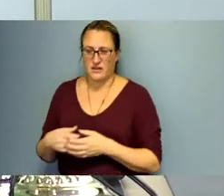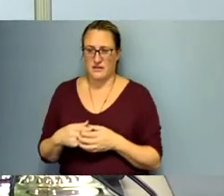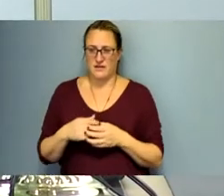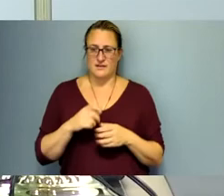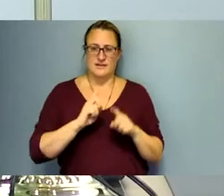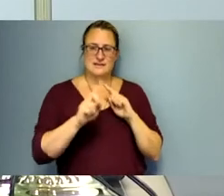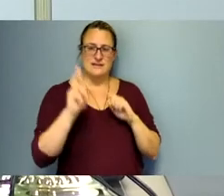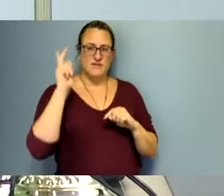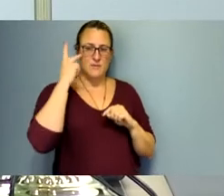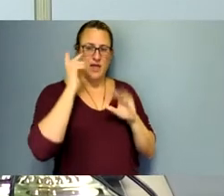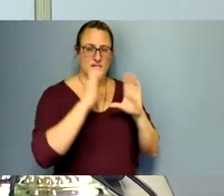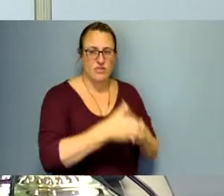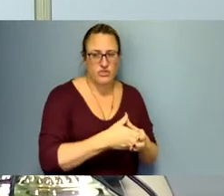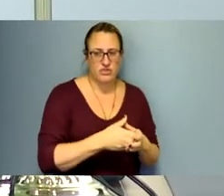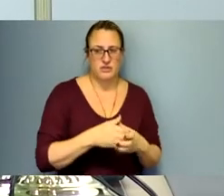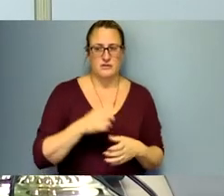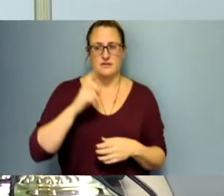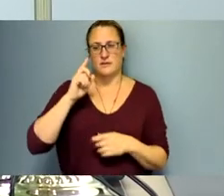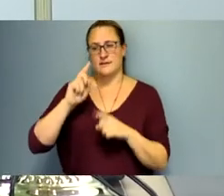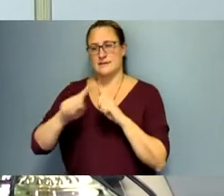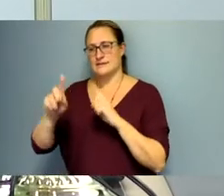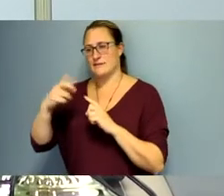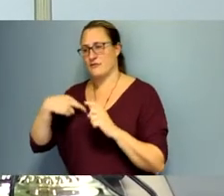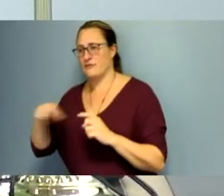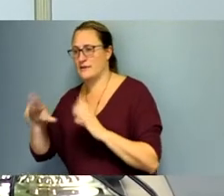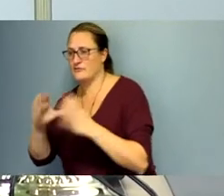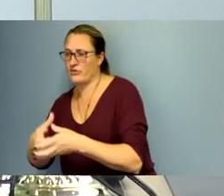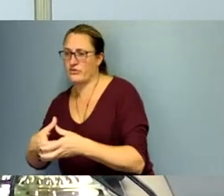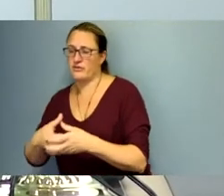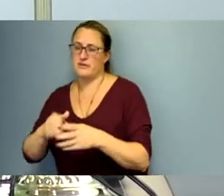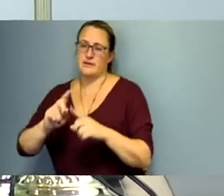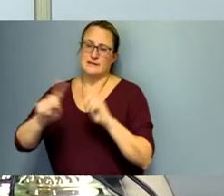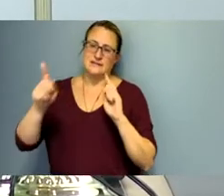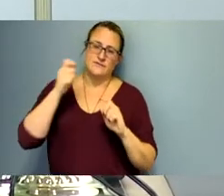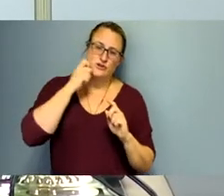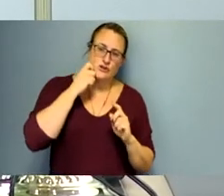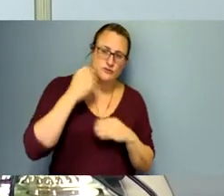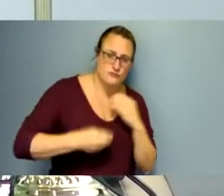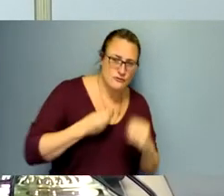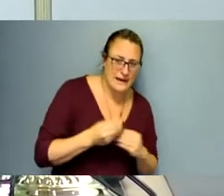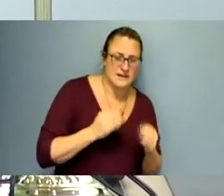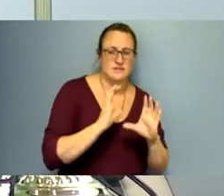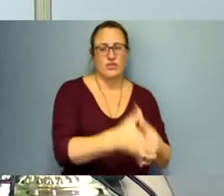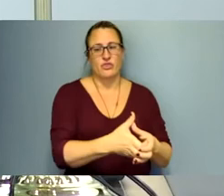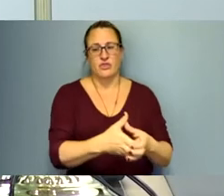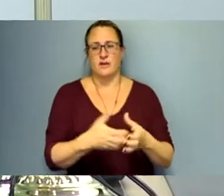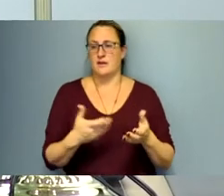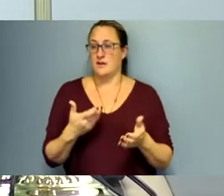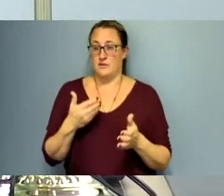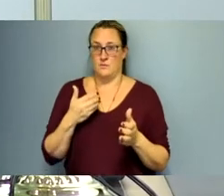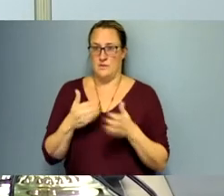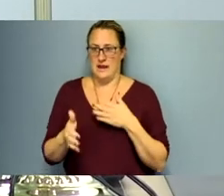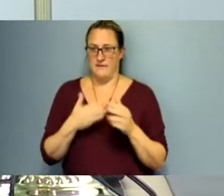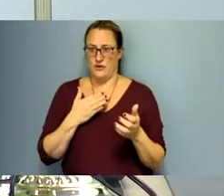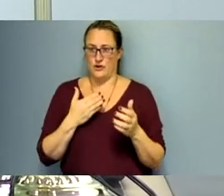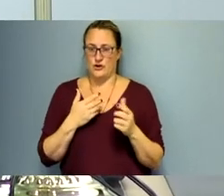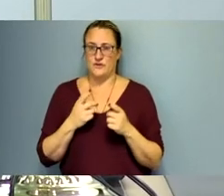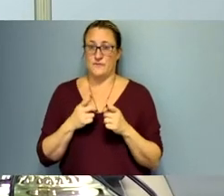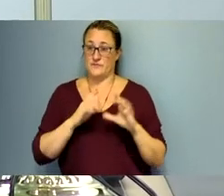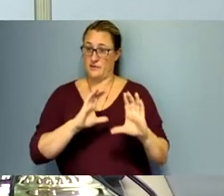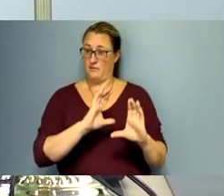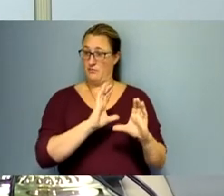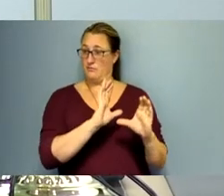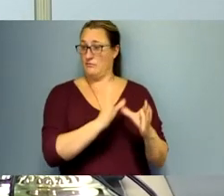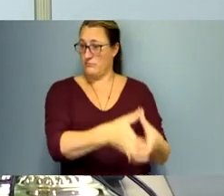party than i am they're different religion than i am they're different race than i am they're different whatever um you know and and it makes it easier